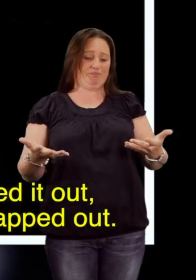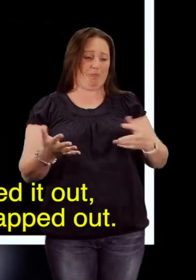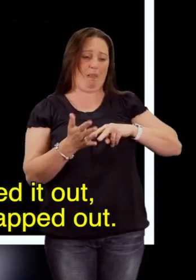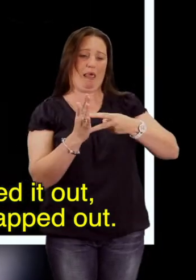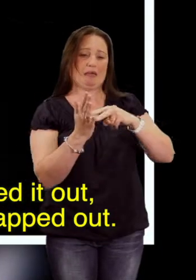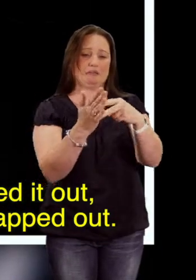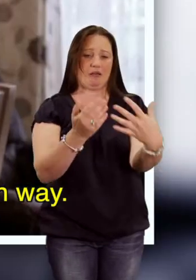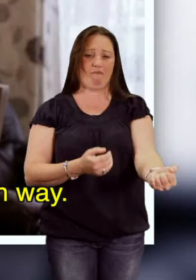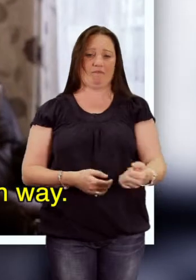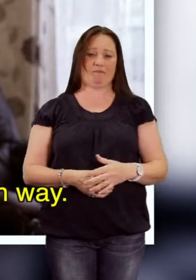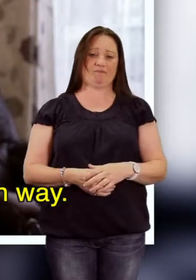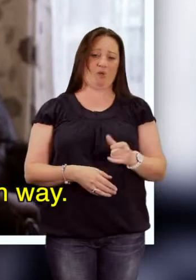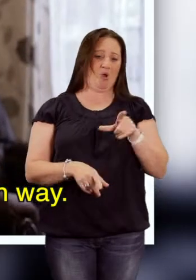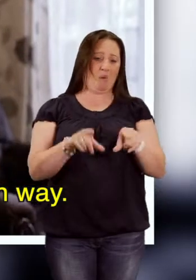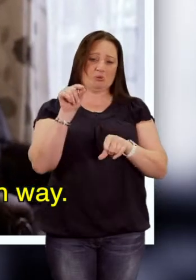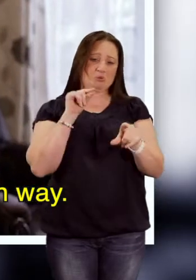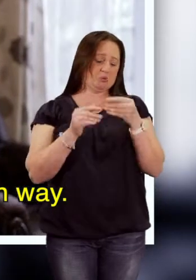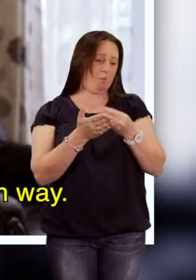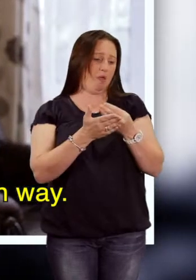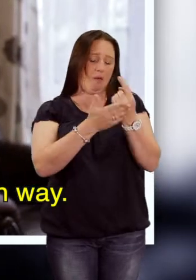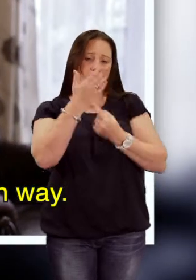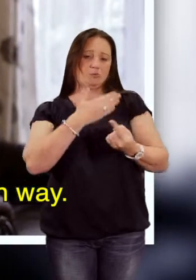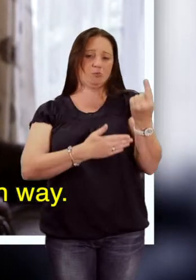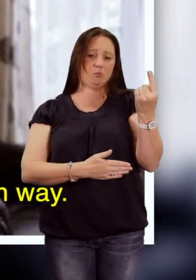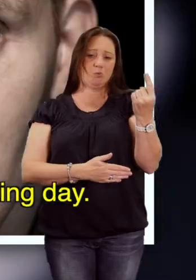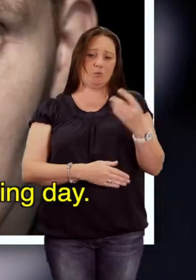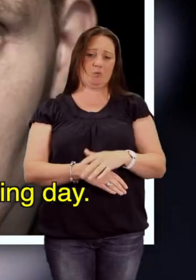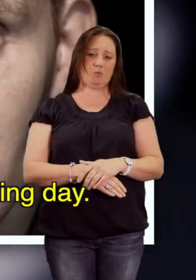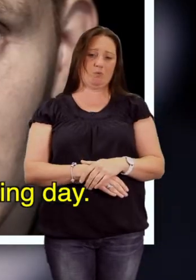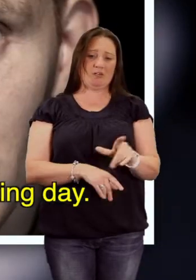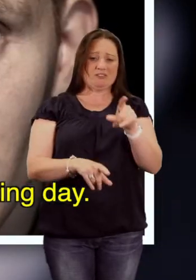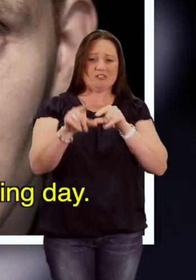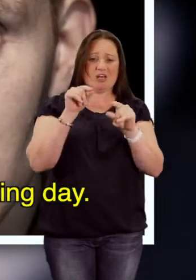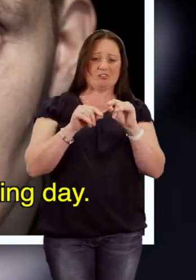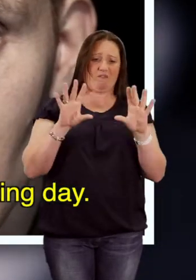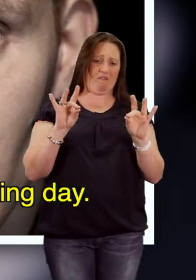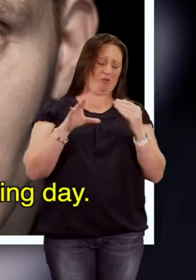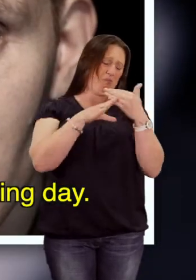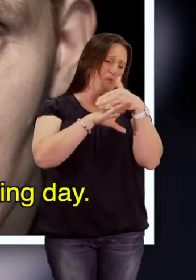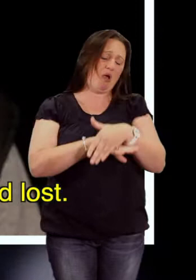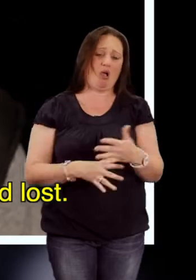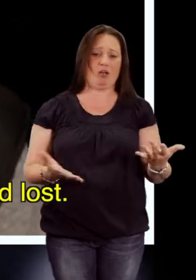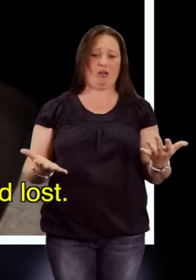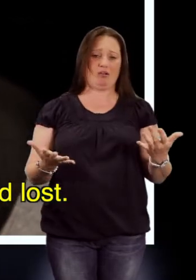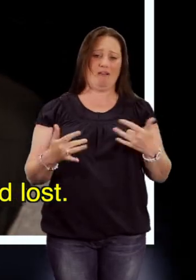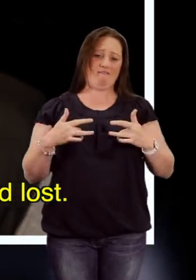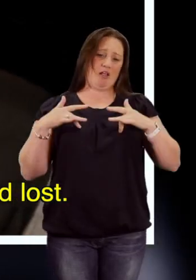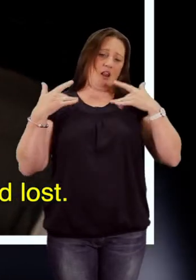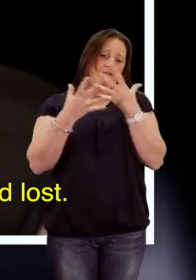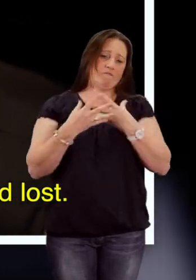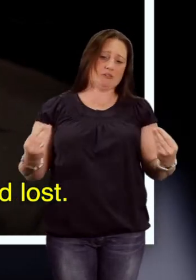being so mapped out. No opportunity to pay my own way. No chance to finish a hard working day. I felt